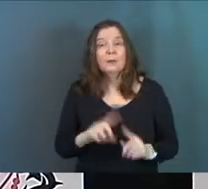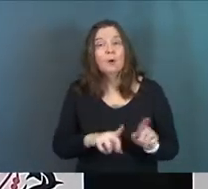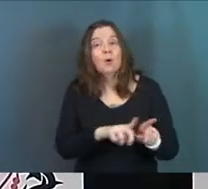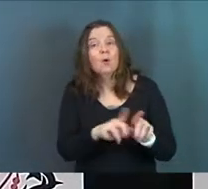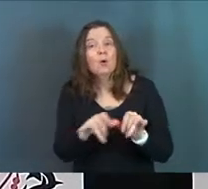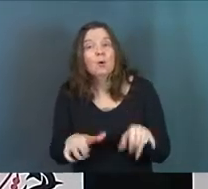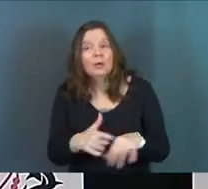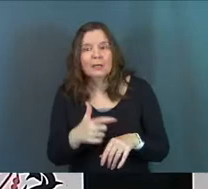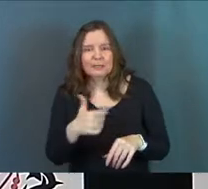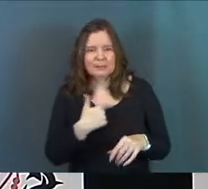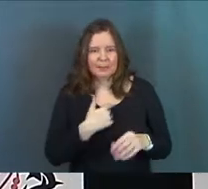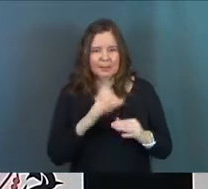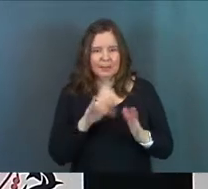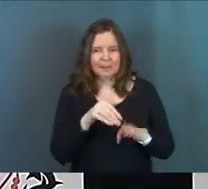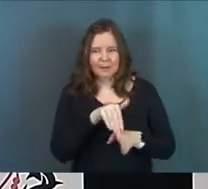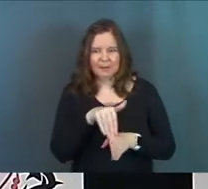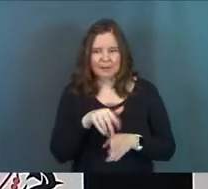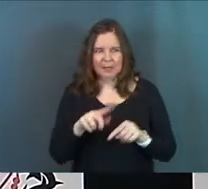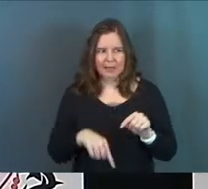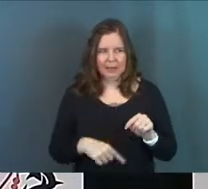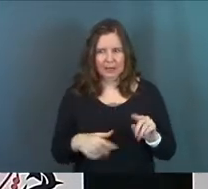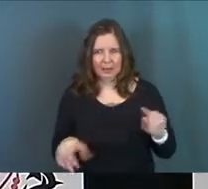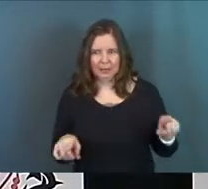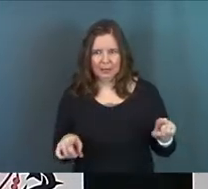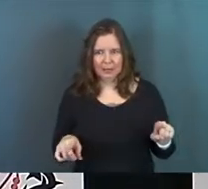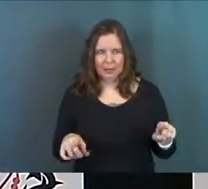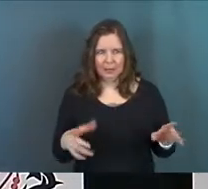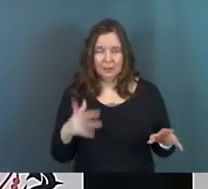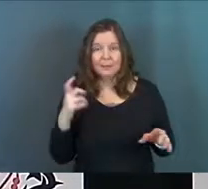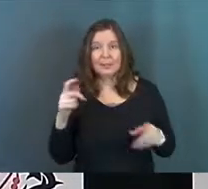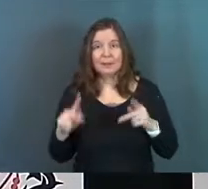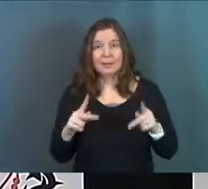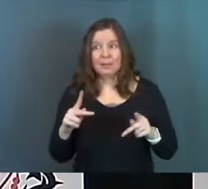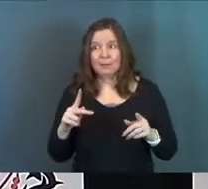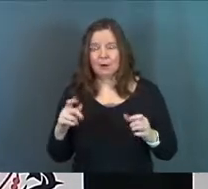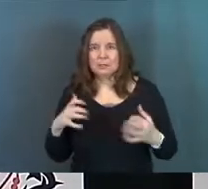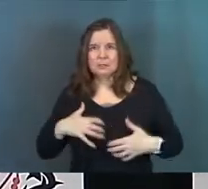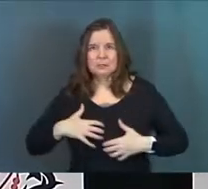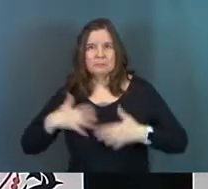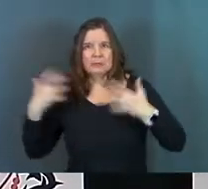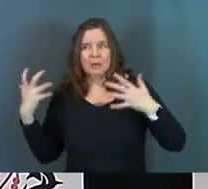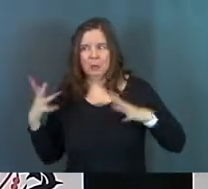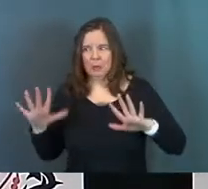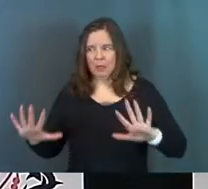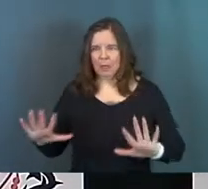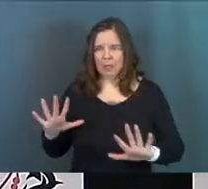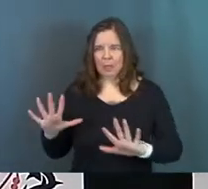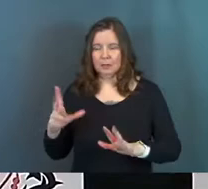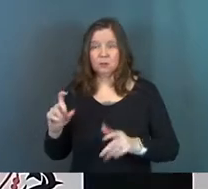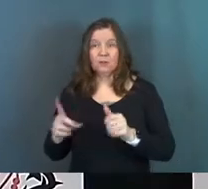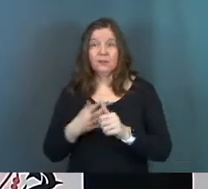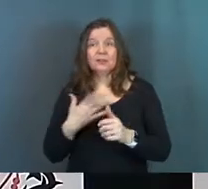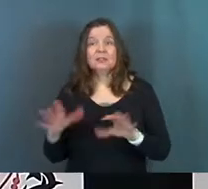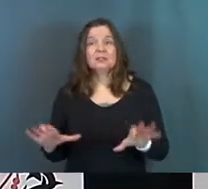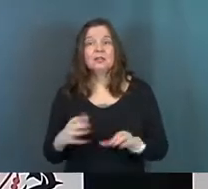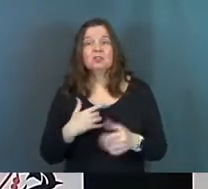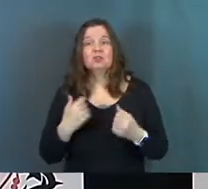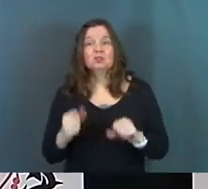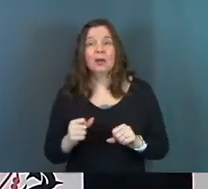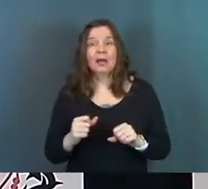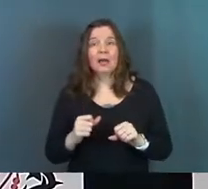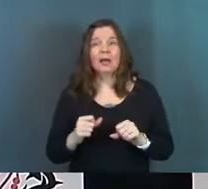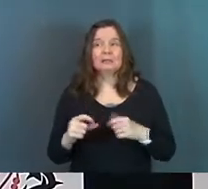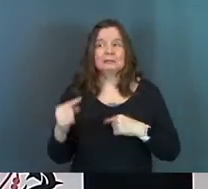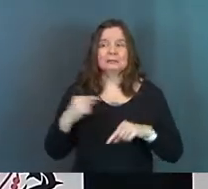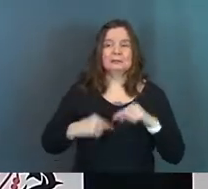But he also is like, he's got to be in this middle ground of like, I can't just like go this way because these people are going crazy and I don't want them to cause a riot. So, you know, first thing he does is like, he tries to